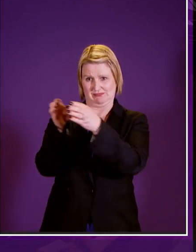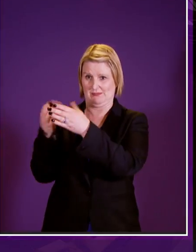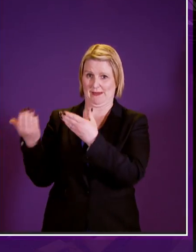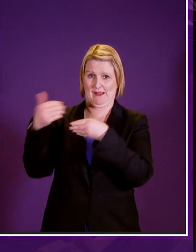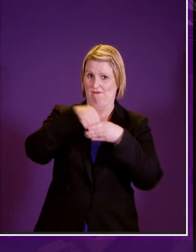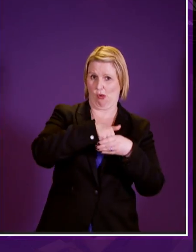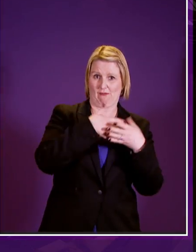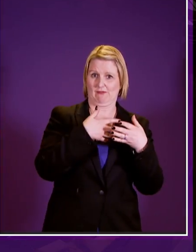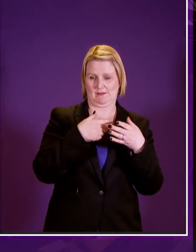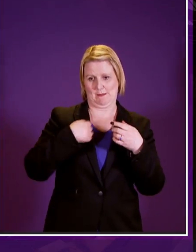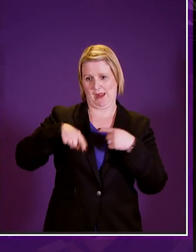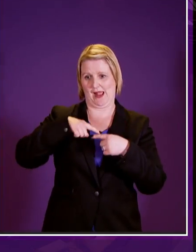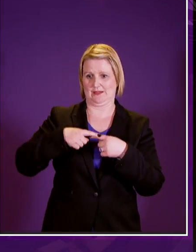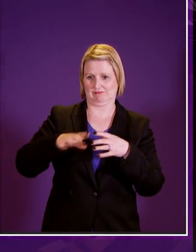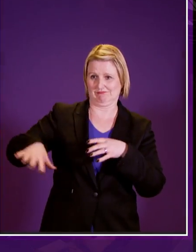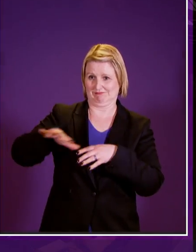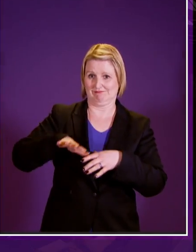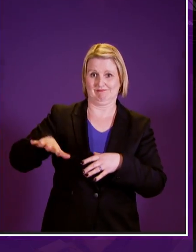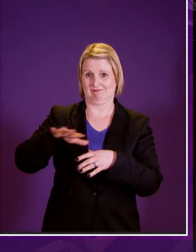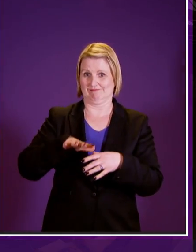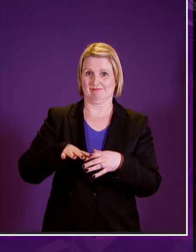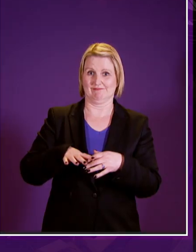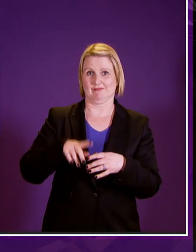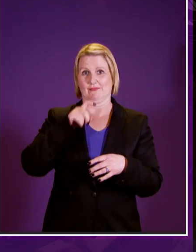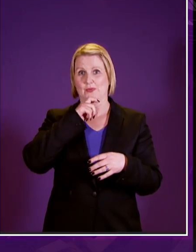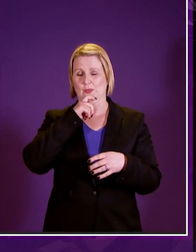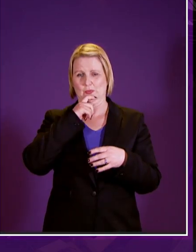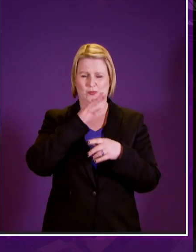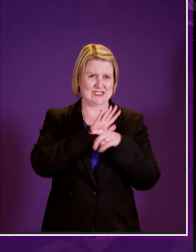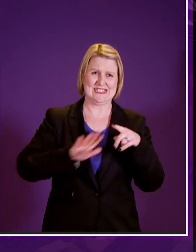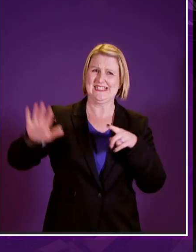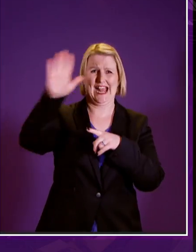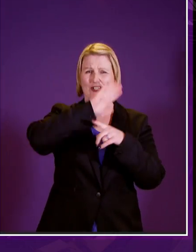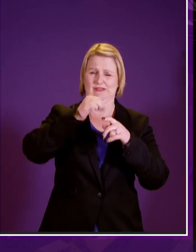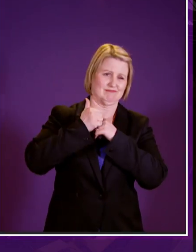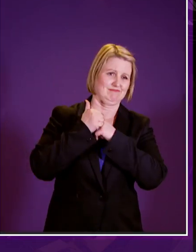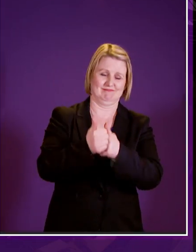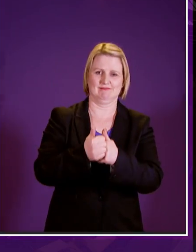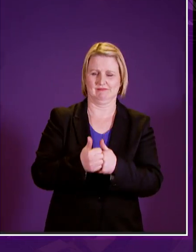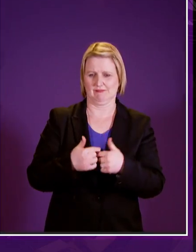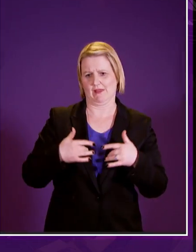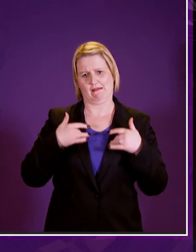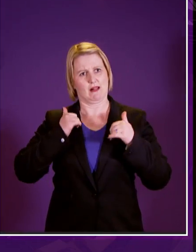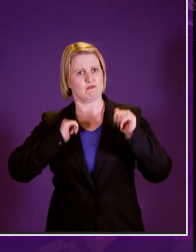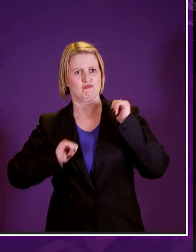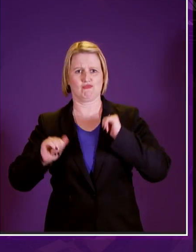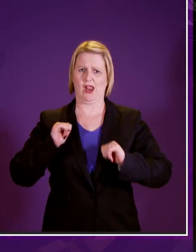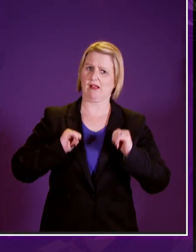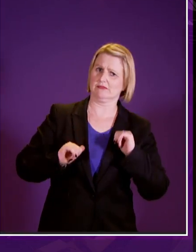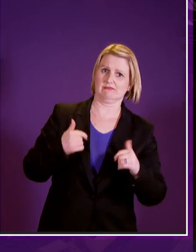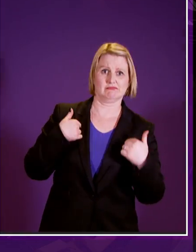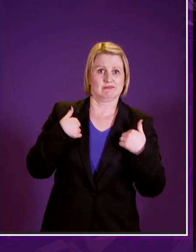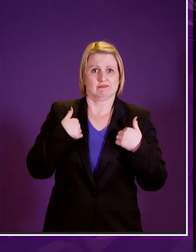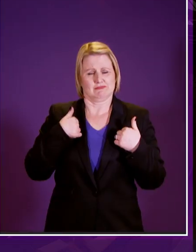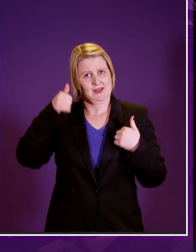involved both those in my constituency and those who make a national impact i'm proud because i know that this